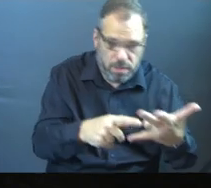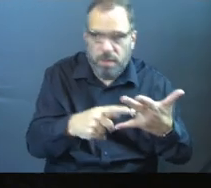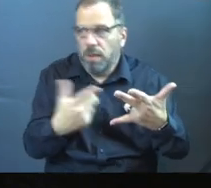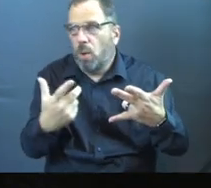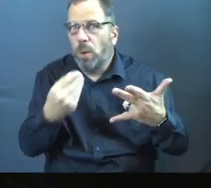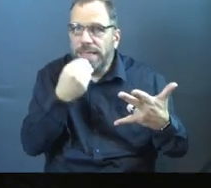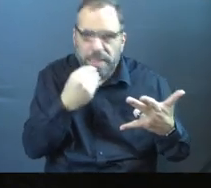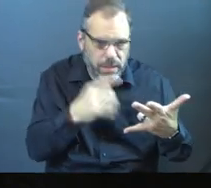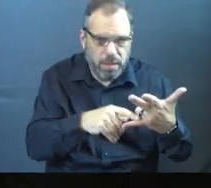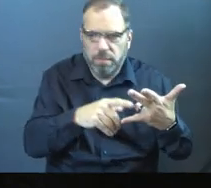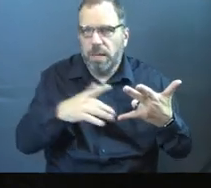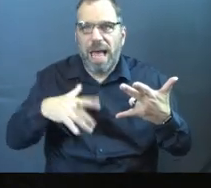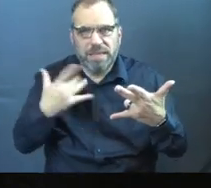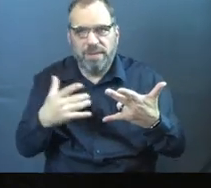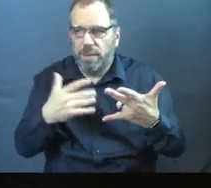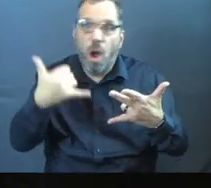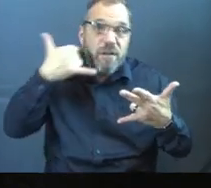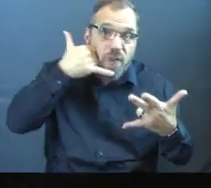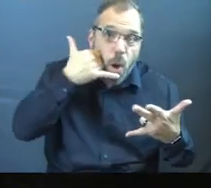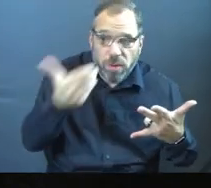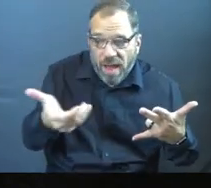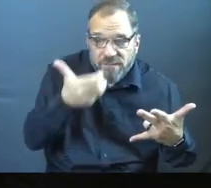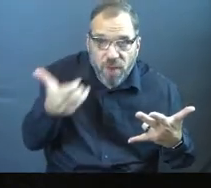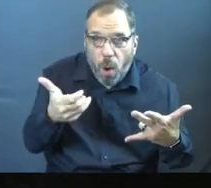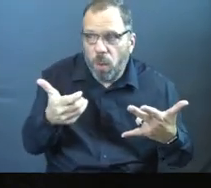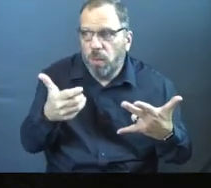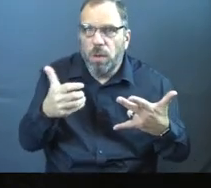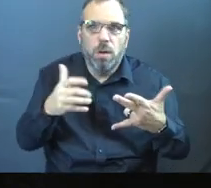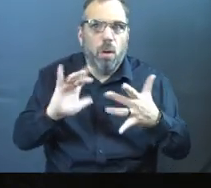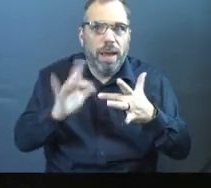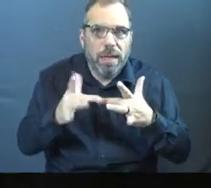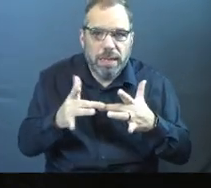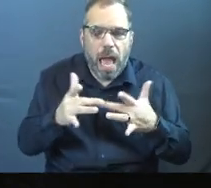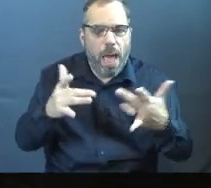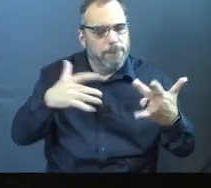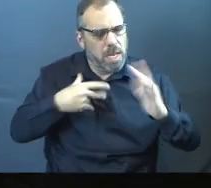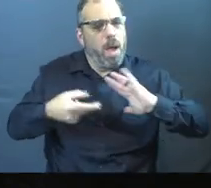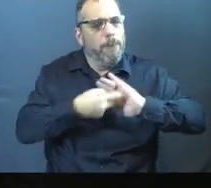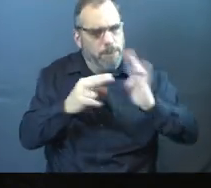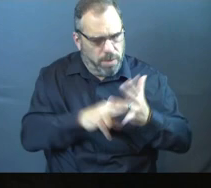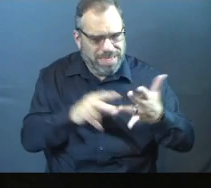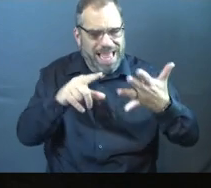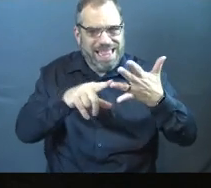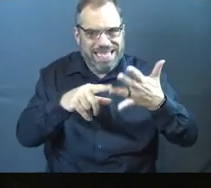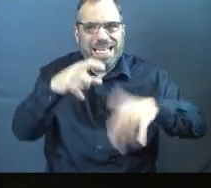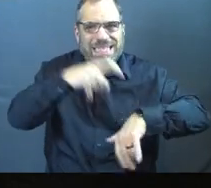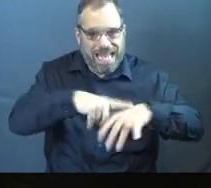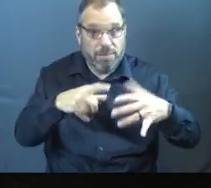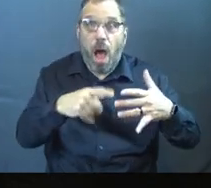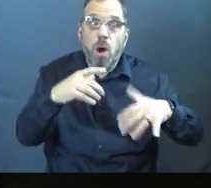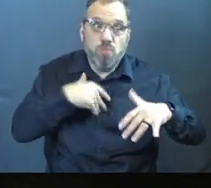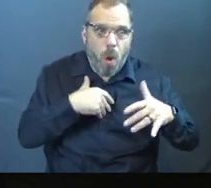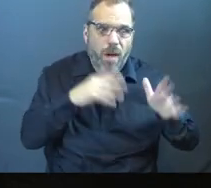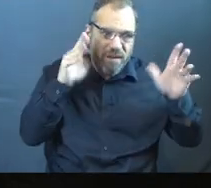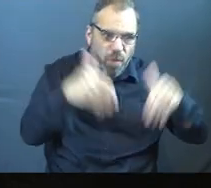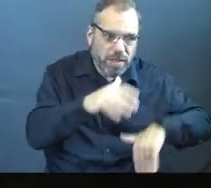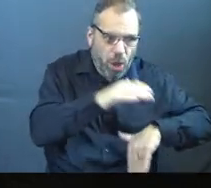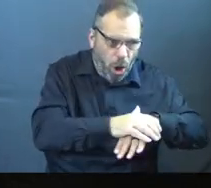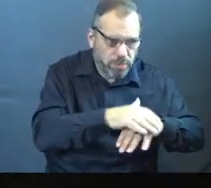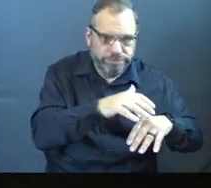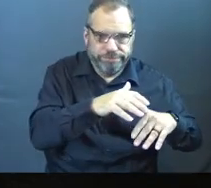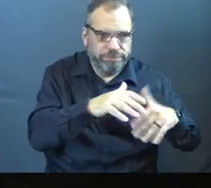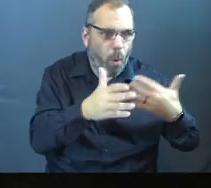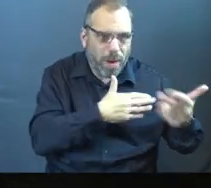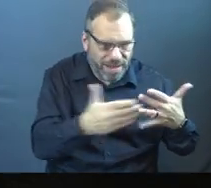foods, doing all this stuff, these other activities that take up time and saying, I'm going to be intentional and take that time that I've eliminated that stuff